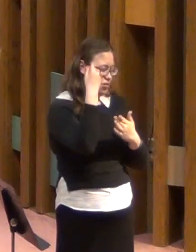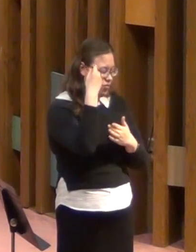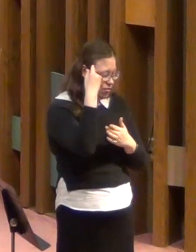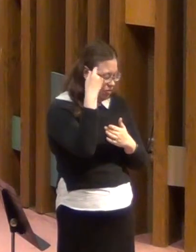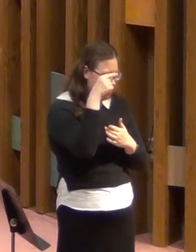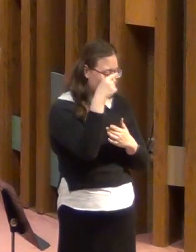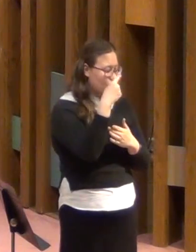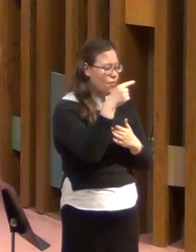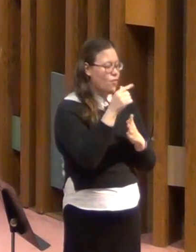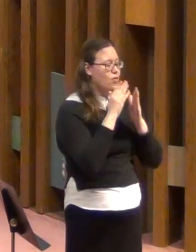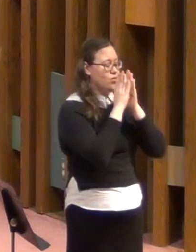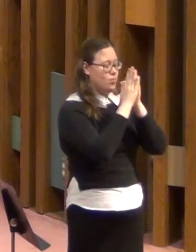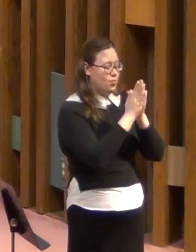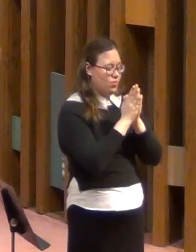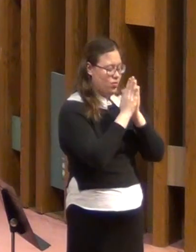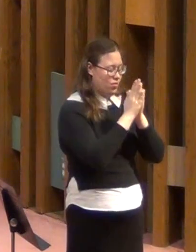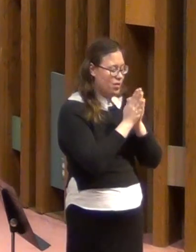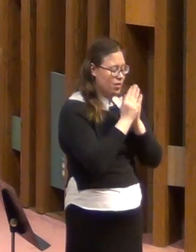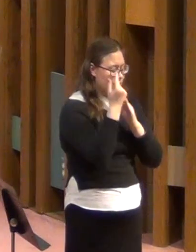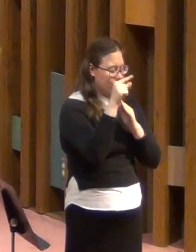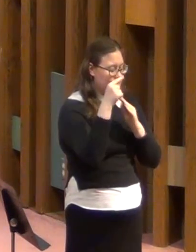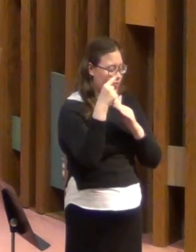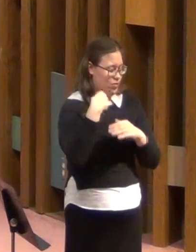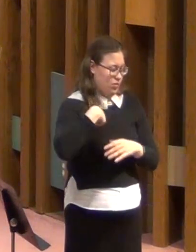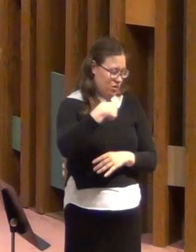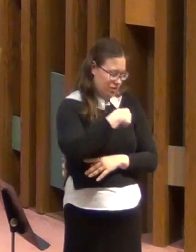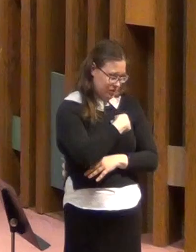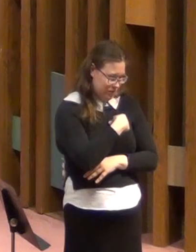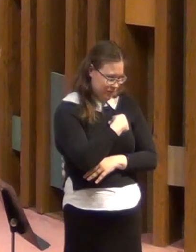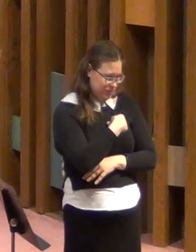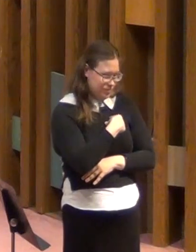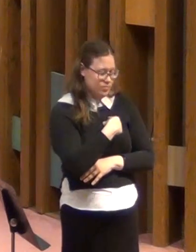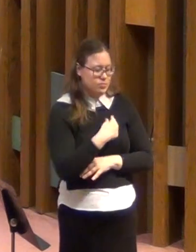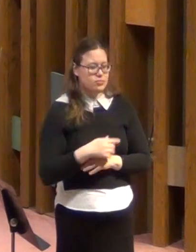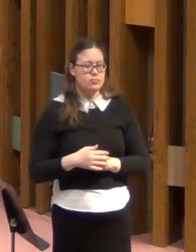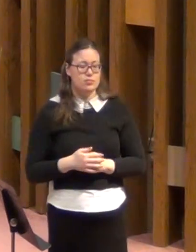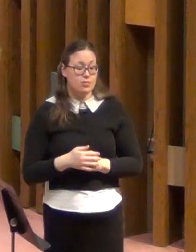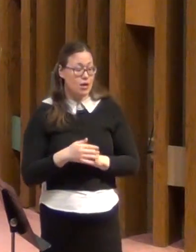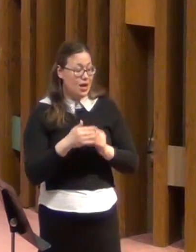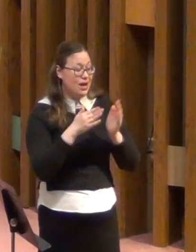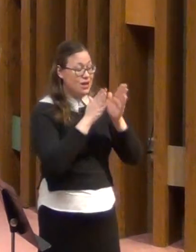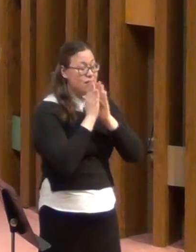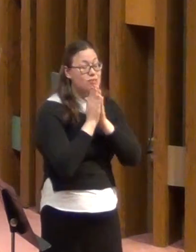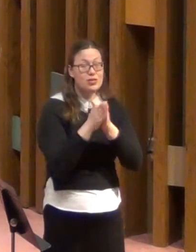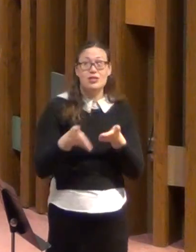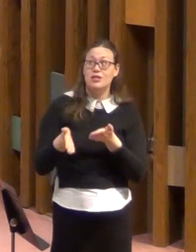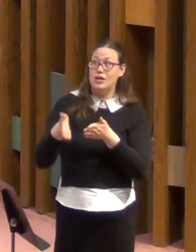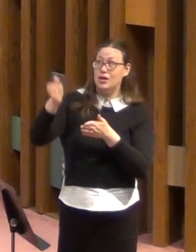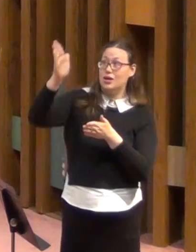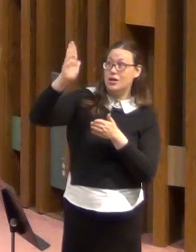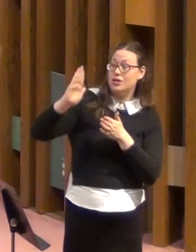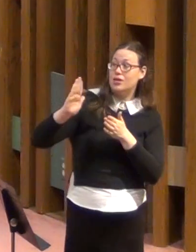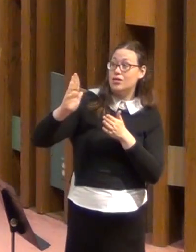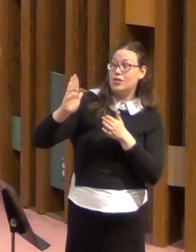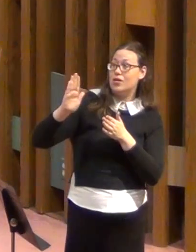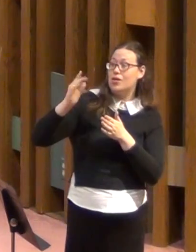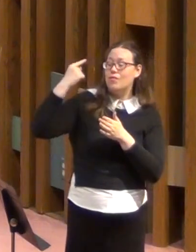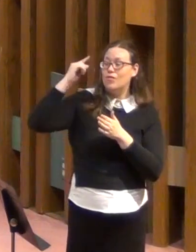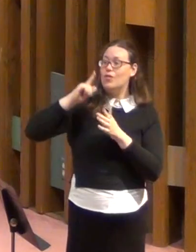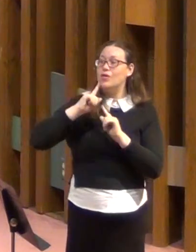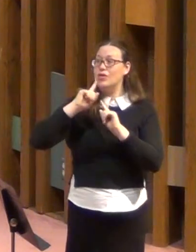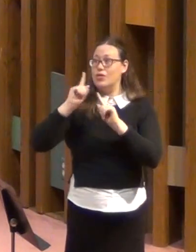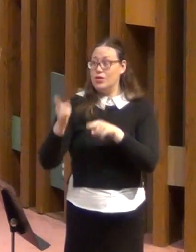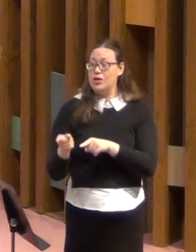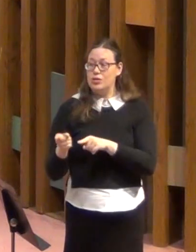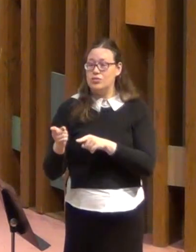gracious favor granted to us in answer to the prayers of